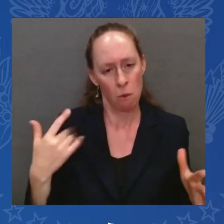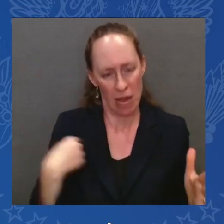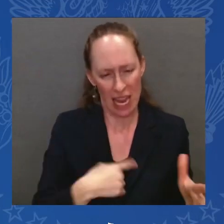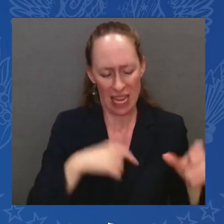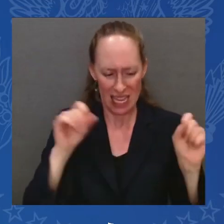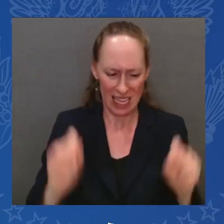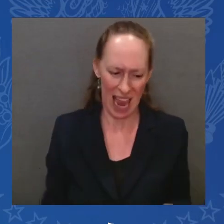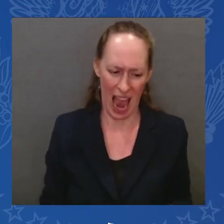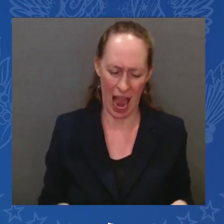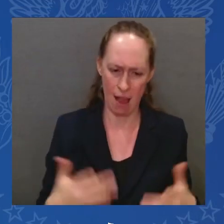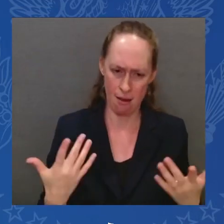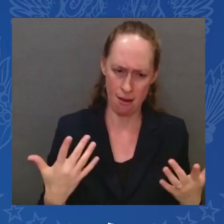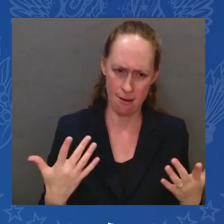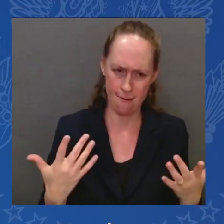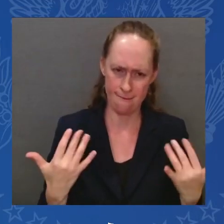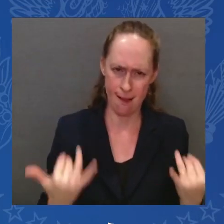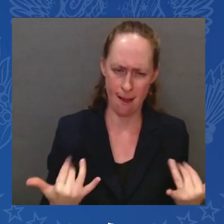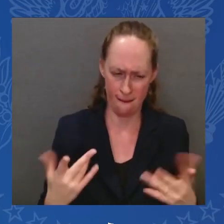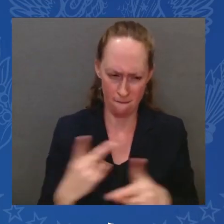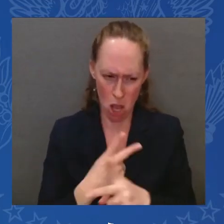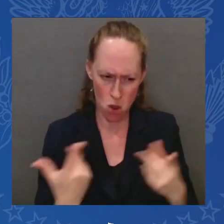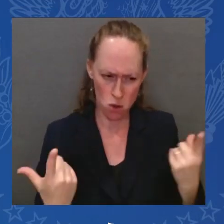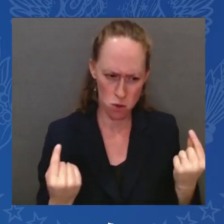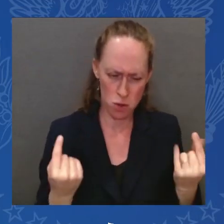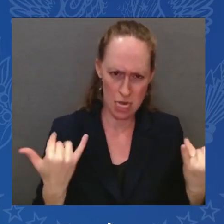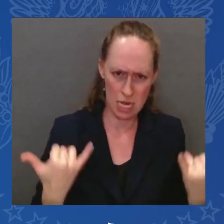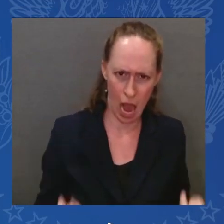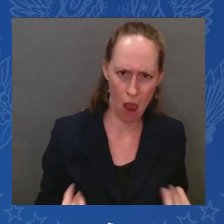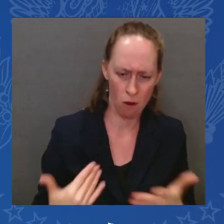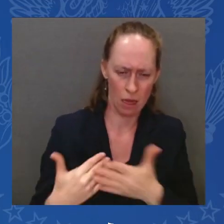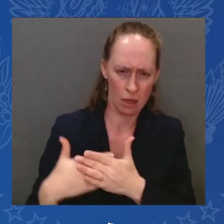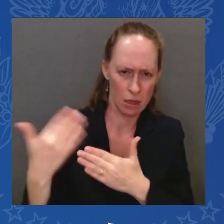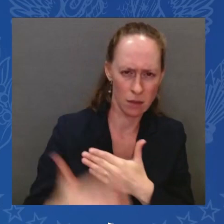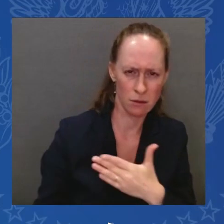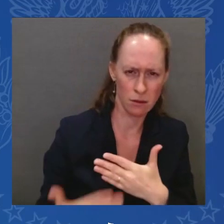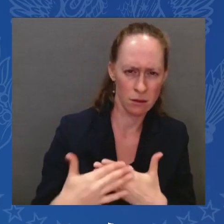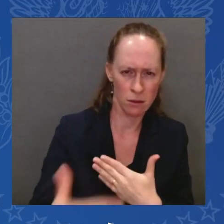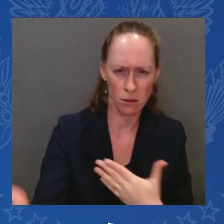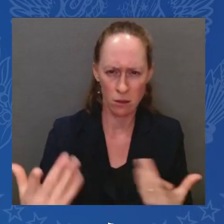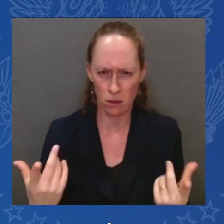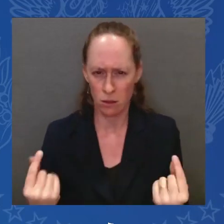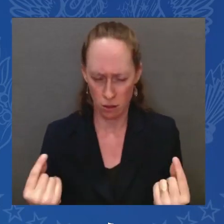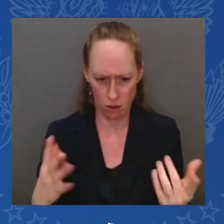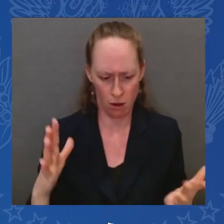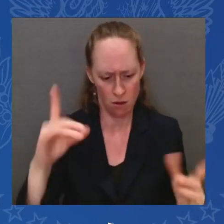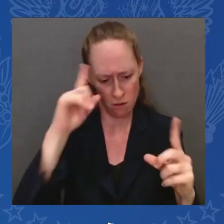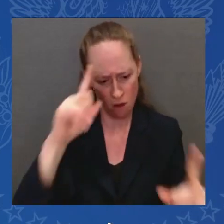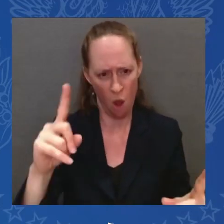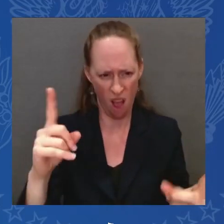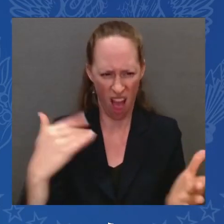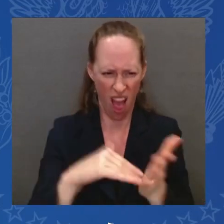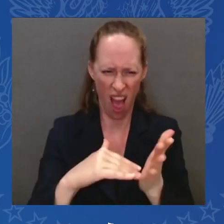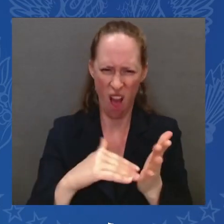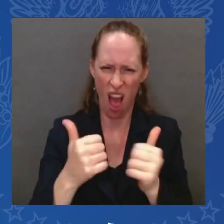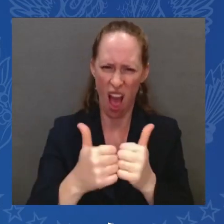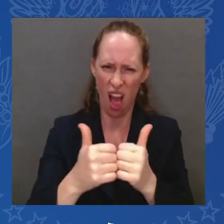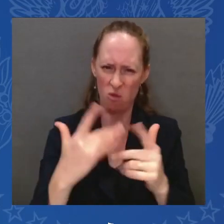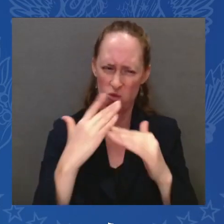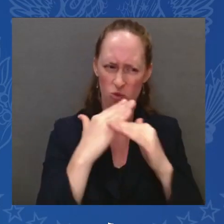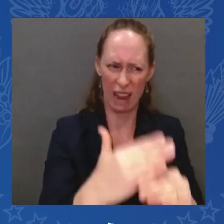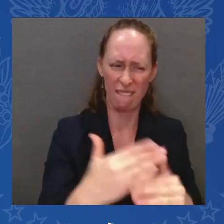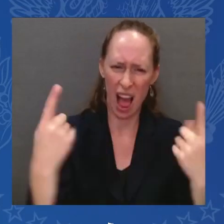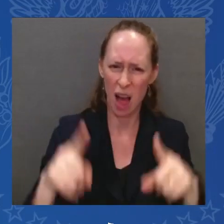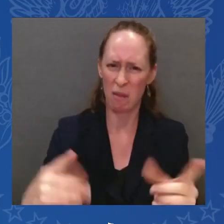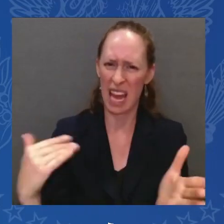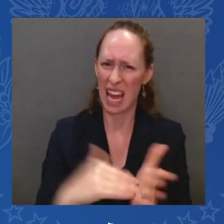it makes it very difficult for it to be repeated. I want to thank you for your leadership. And as I said, there's a lot to